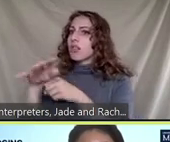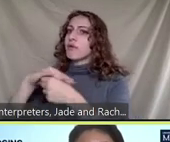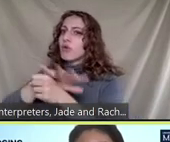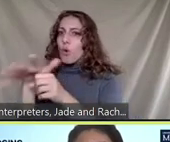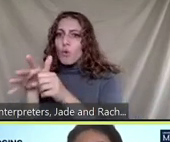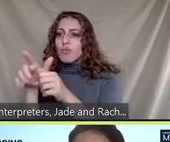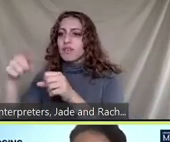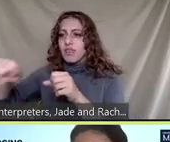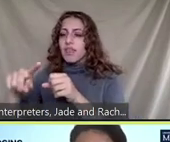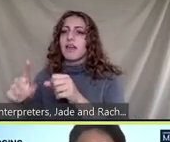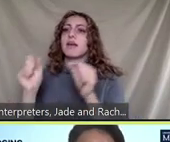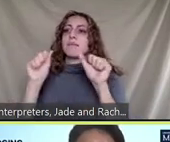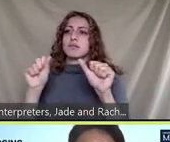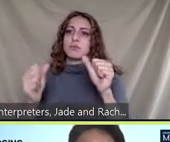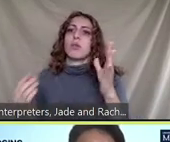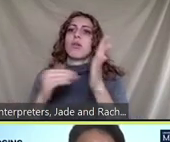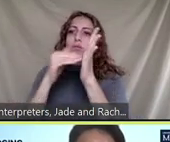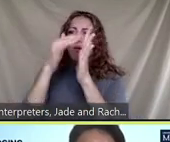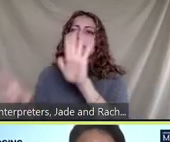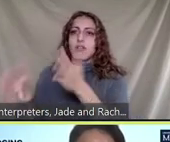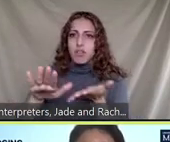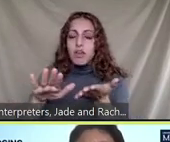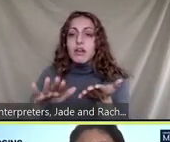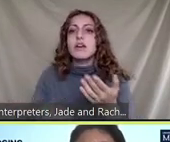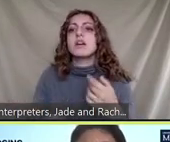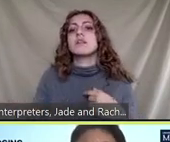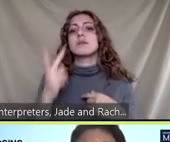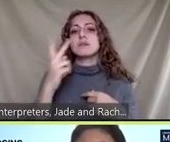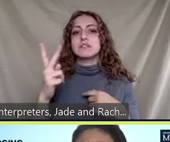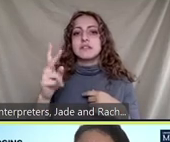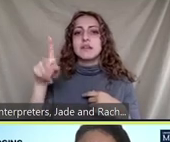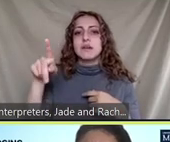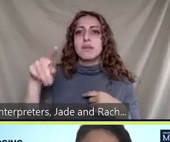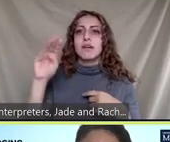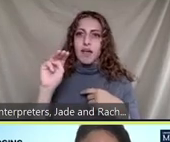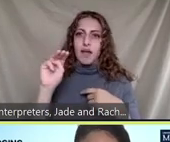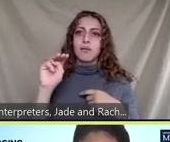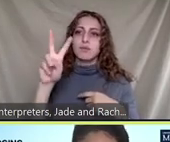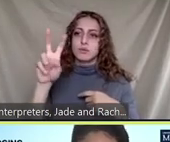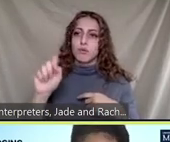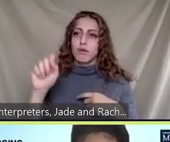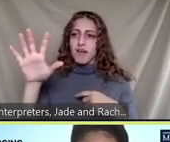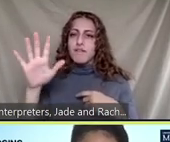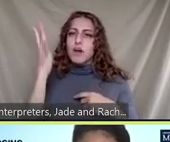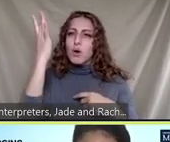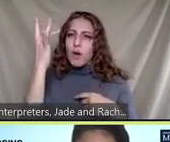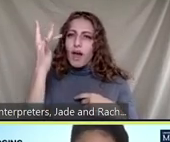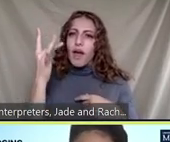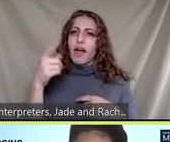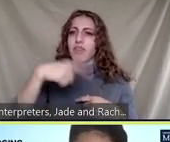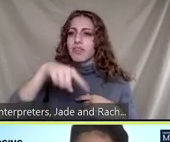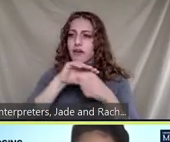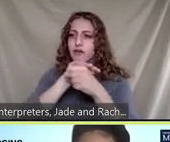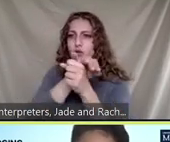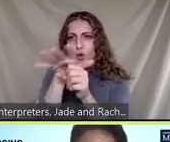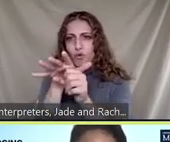specifically for secondary pollution like pm 2.5 why aren't the covet cases more homogeneous in this particular